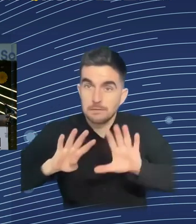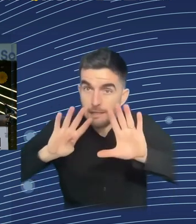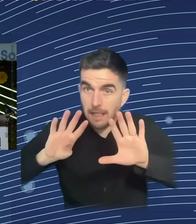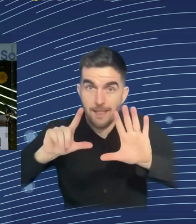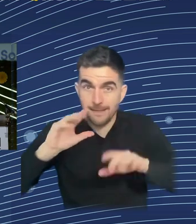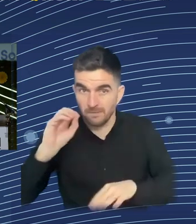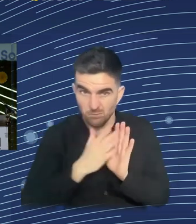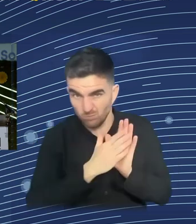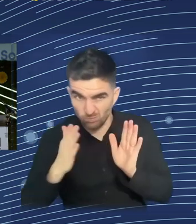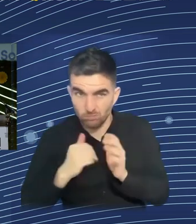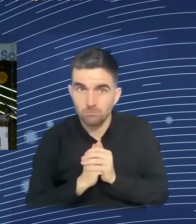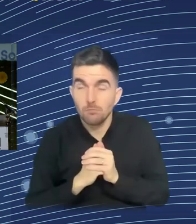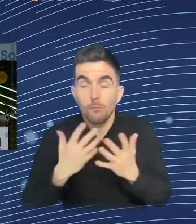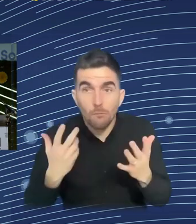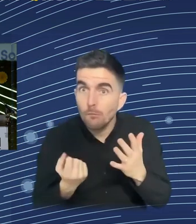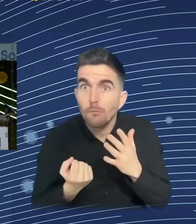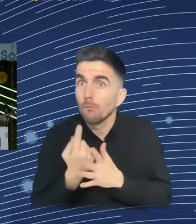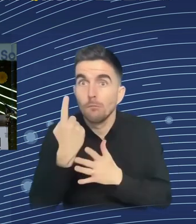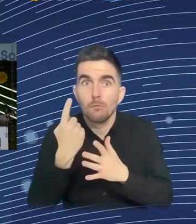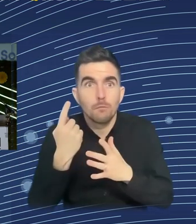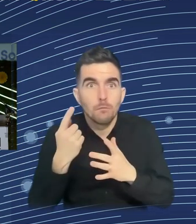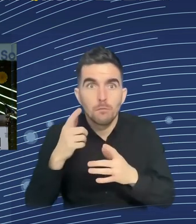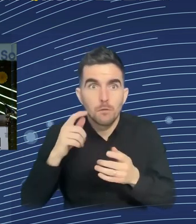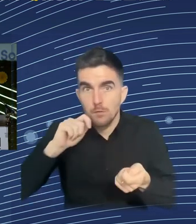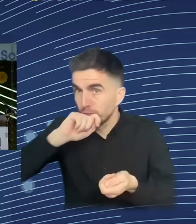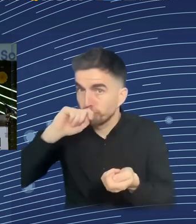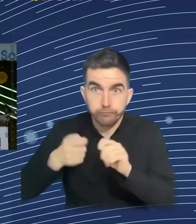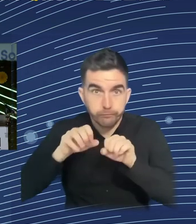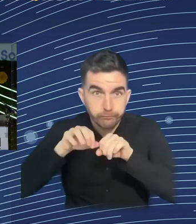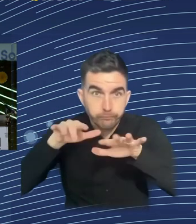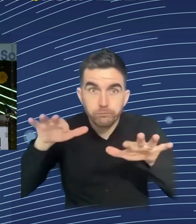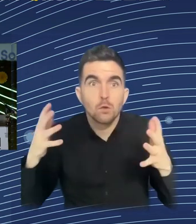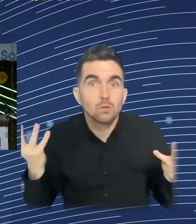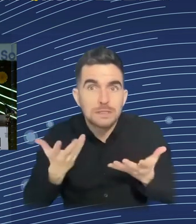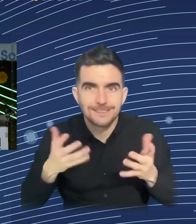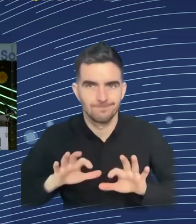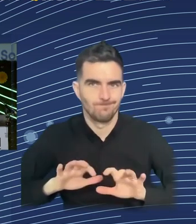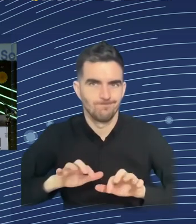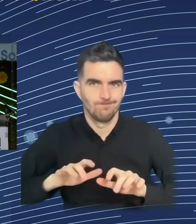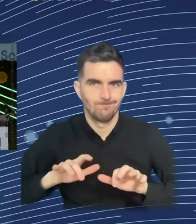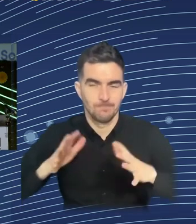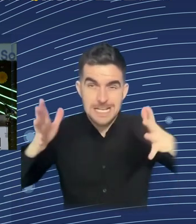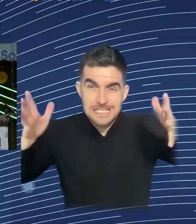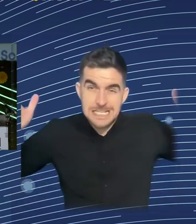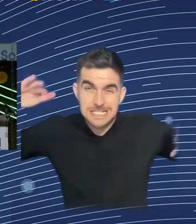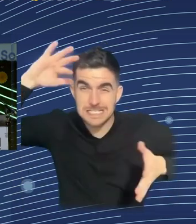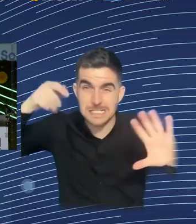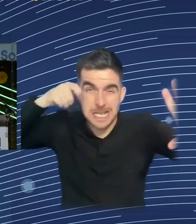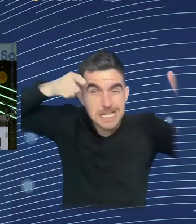And productivity growth was falling. Of course, the level was still high. And the